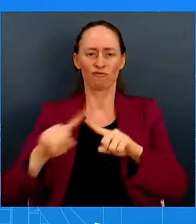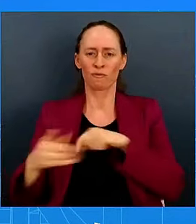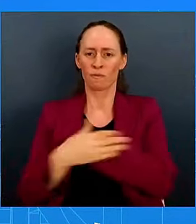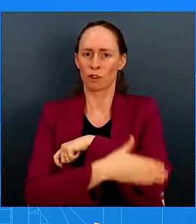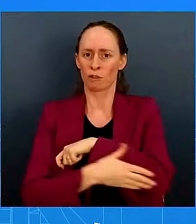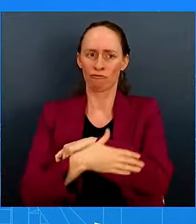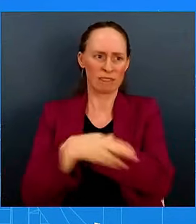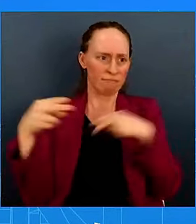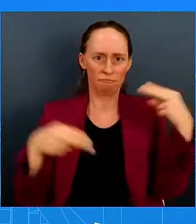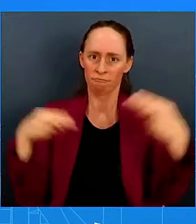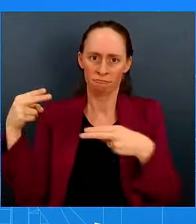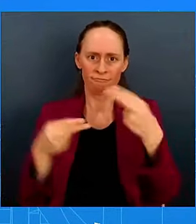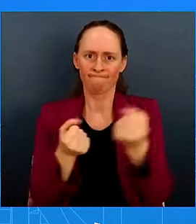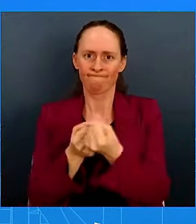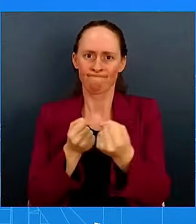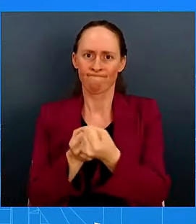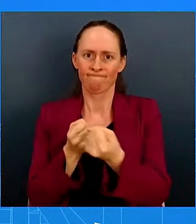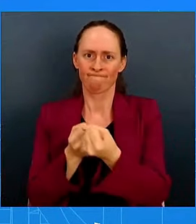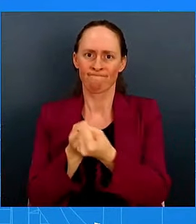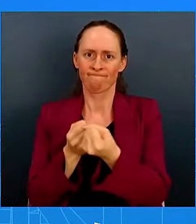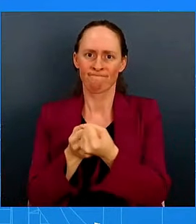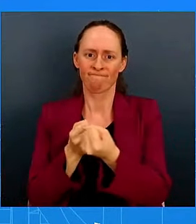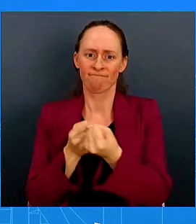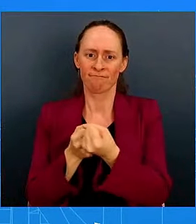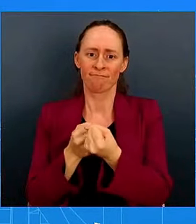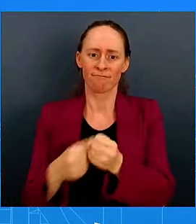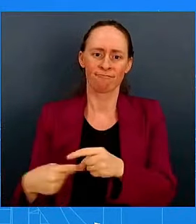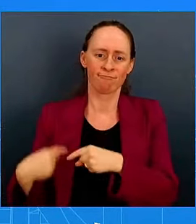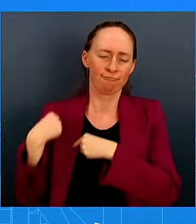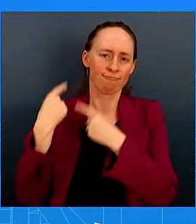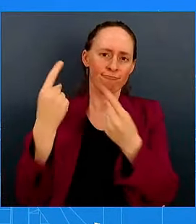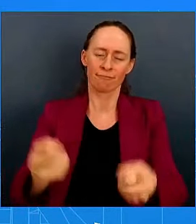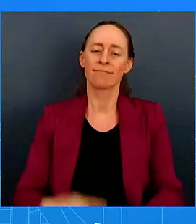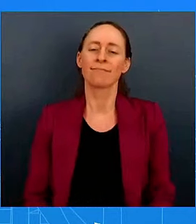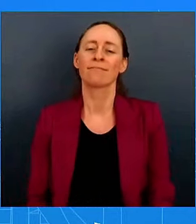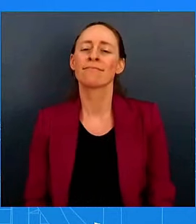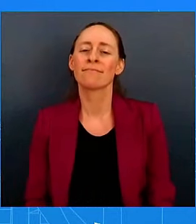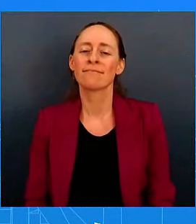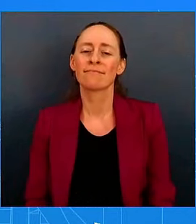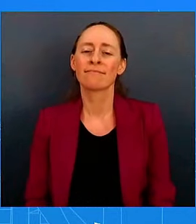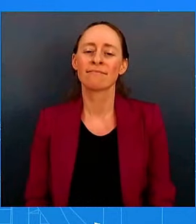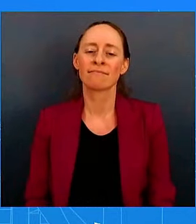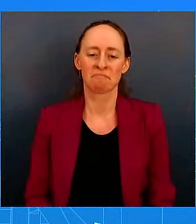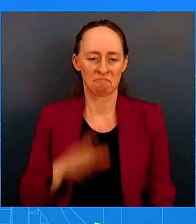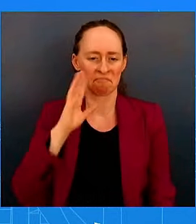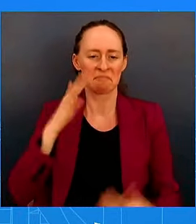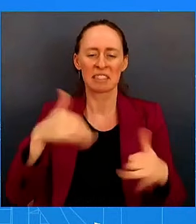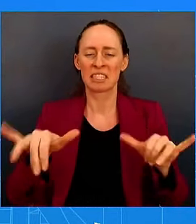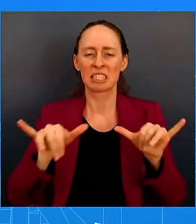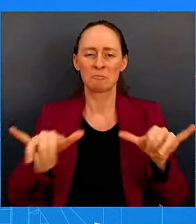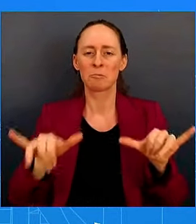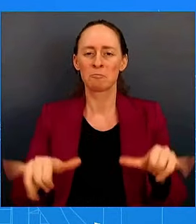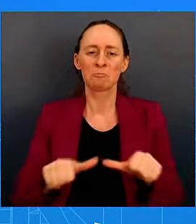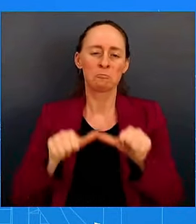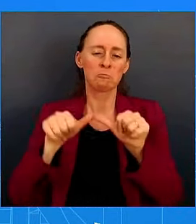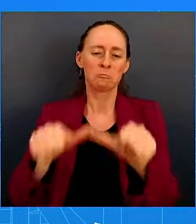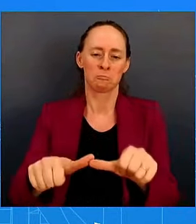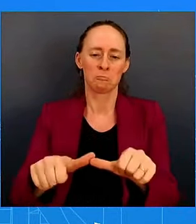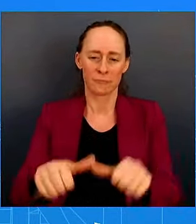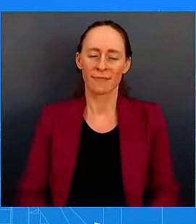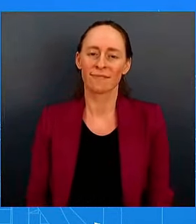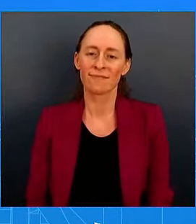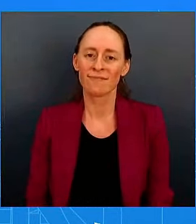their sovereign territory. And so certainly that's what you're going to continue to see. And I'll just leave it there. I mean, D.C. or New York?